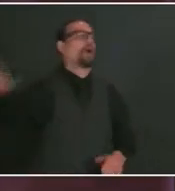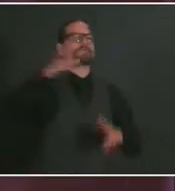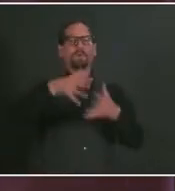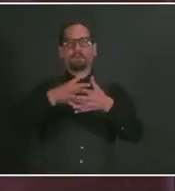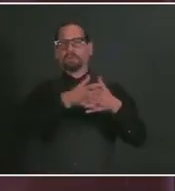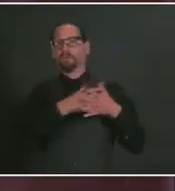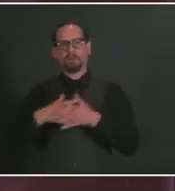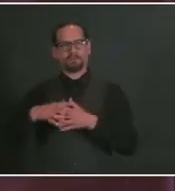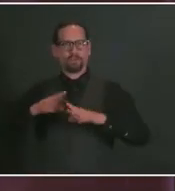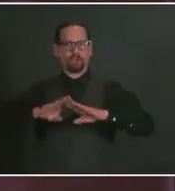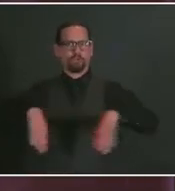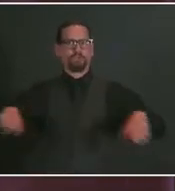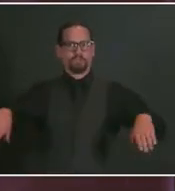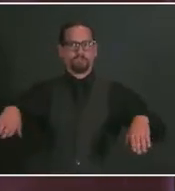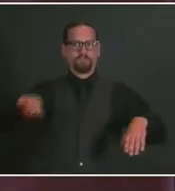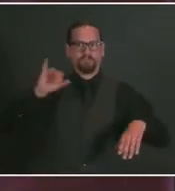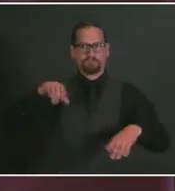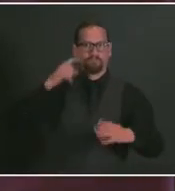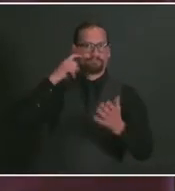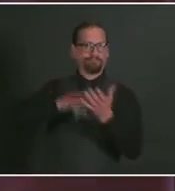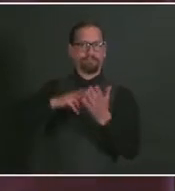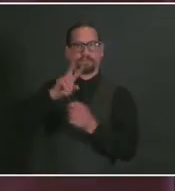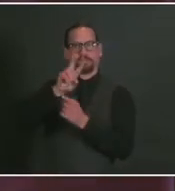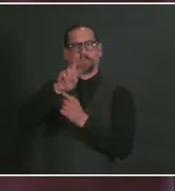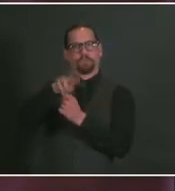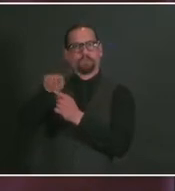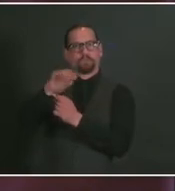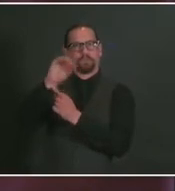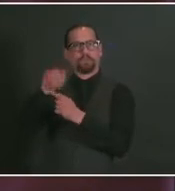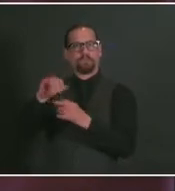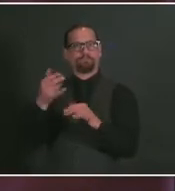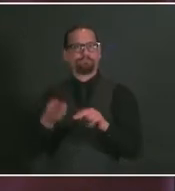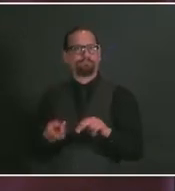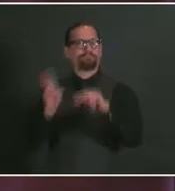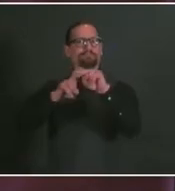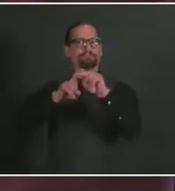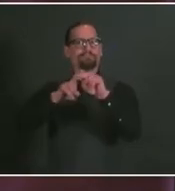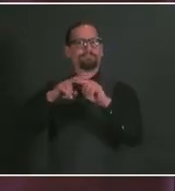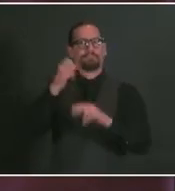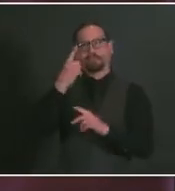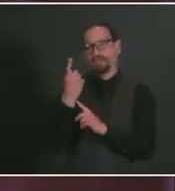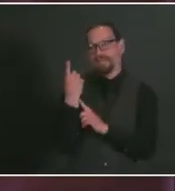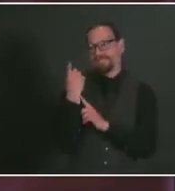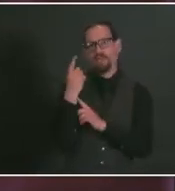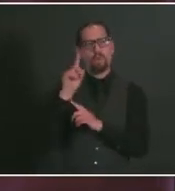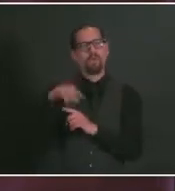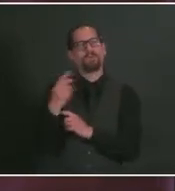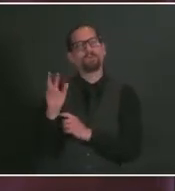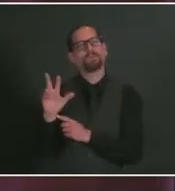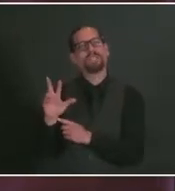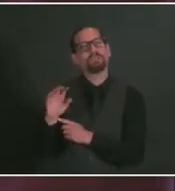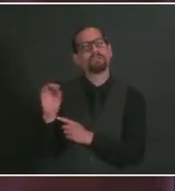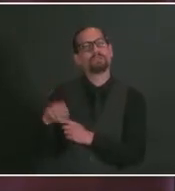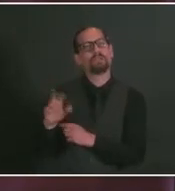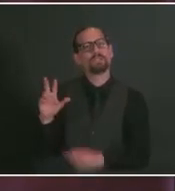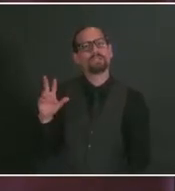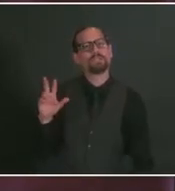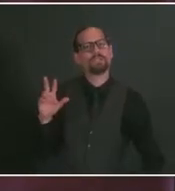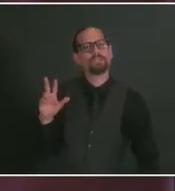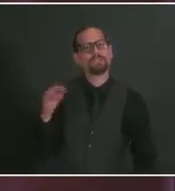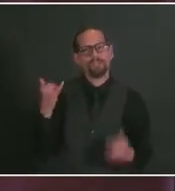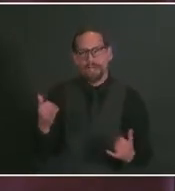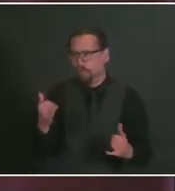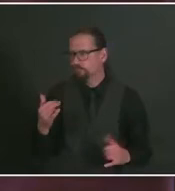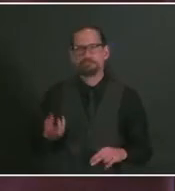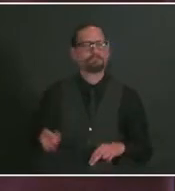and that's compared to about 3% a year ago. So some degree of caution is still warranted, especially as we look to push out vaccines.